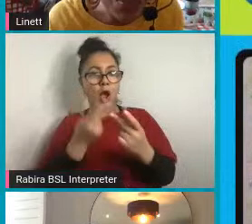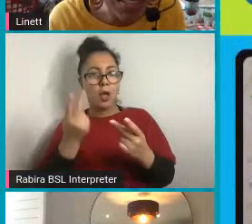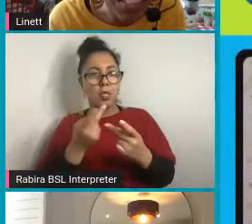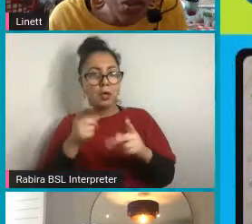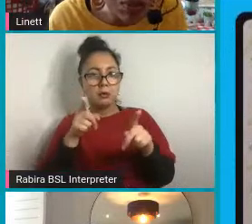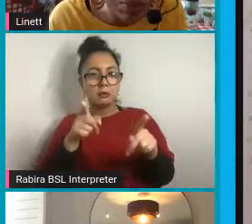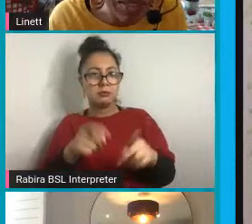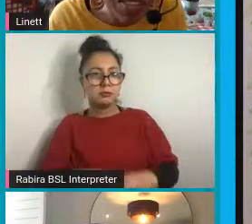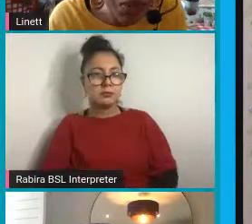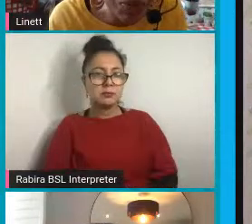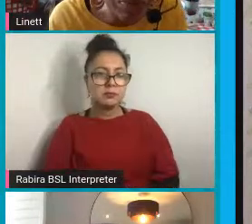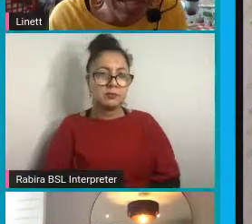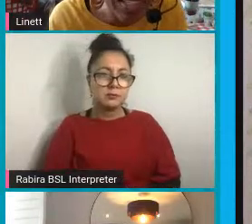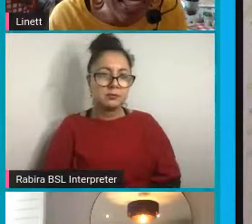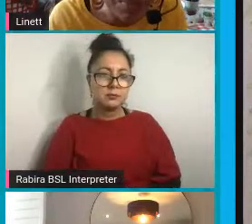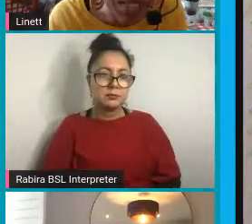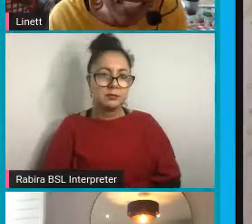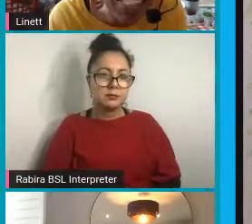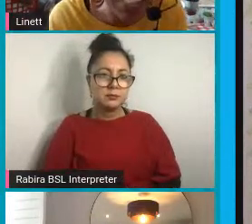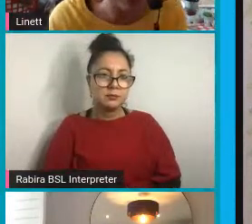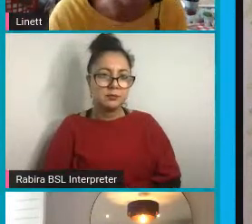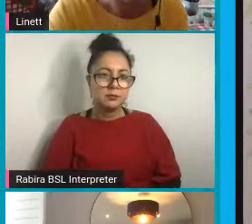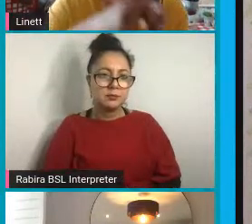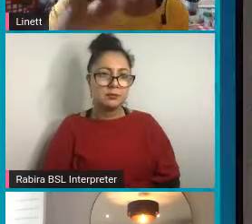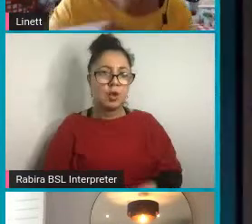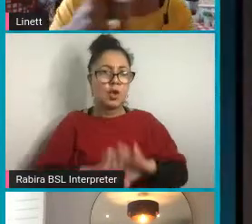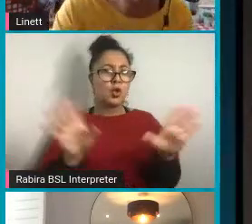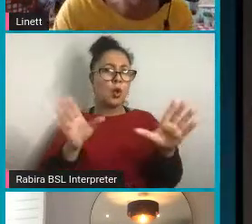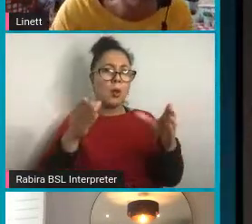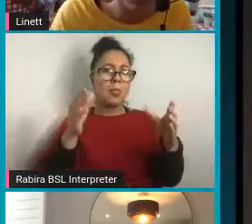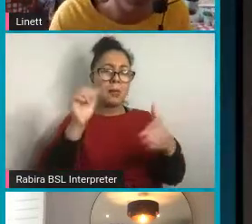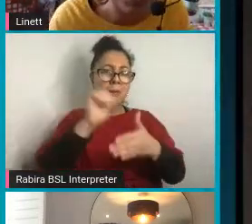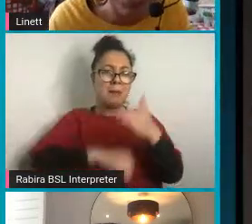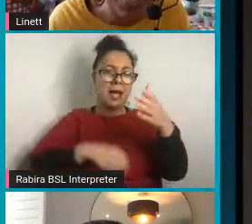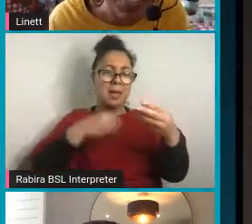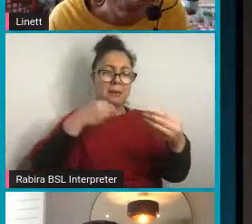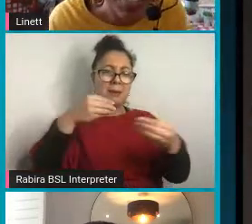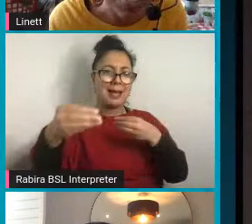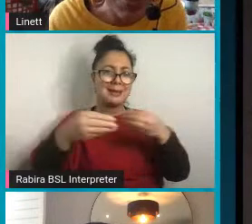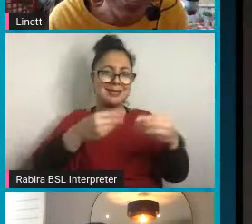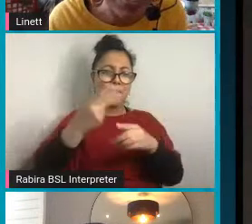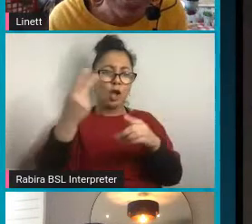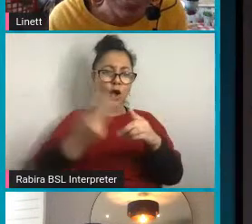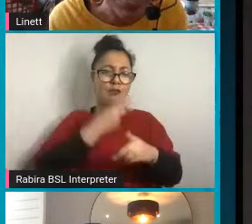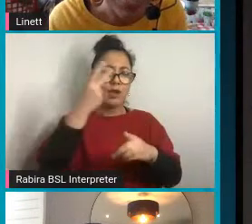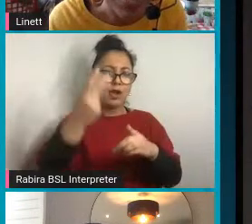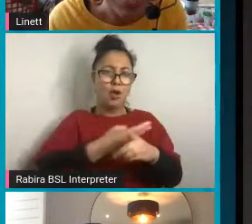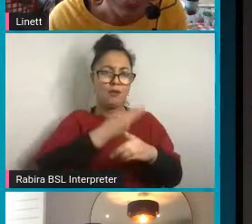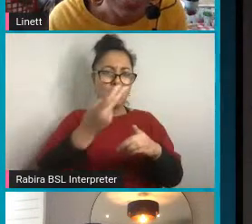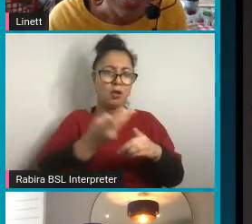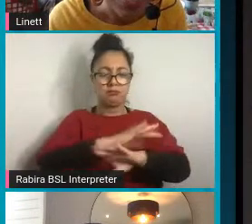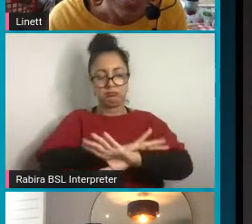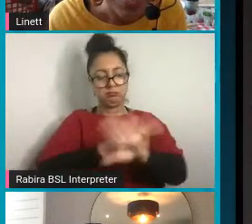What's this one that's got? Don't buy plastic. That's written over and over as well.